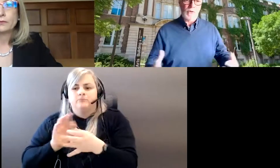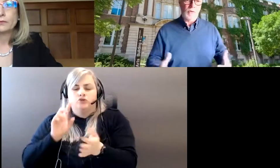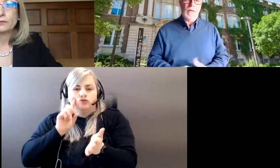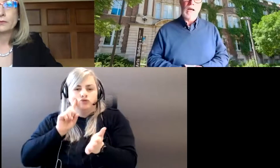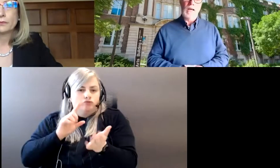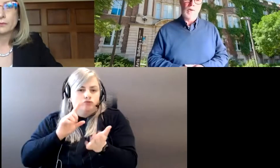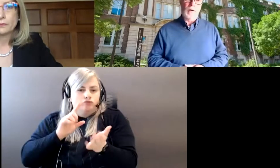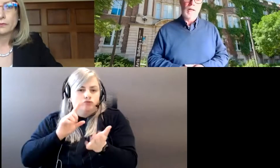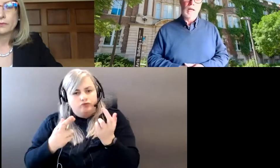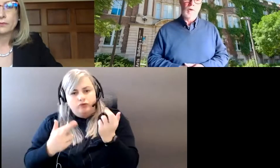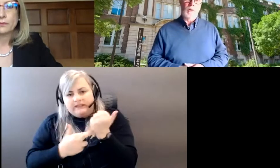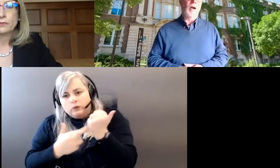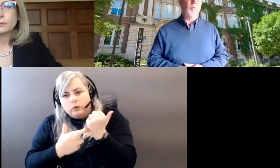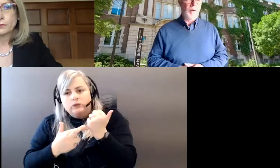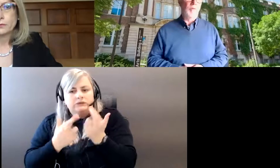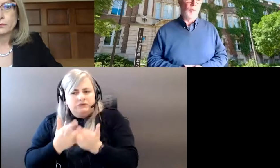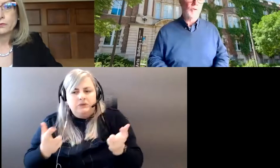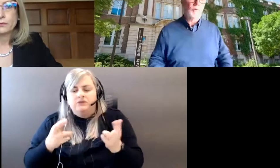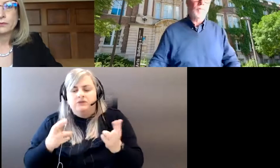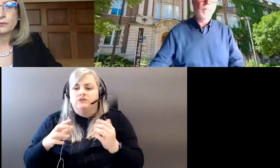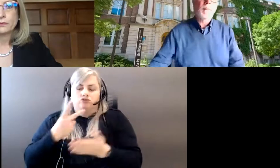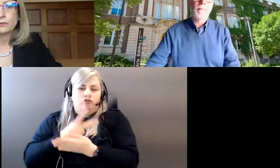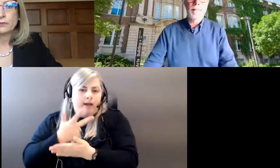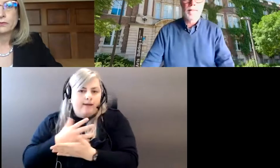students and so on in order to help them flourish.